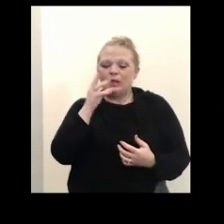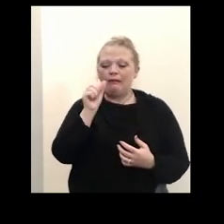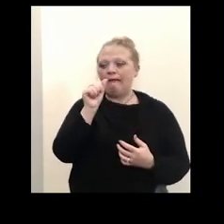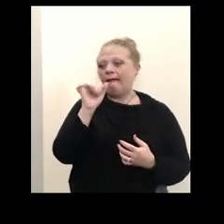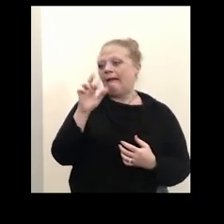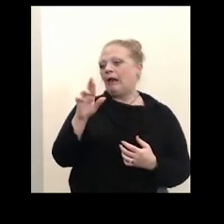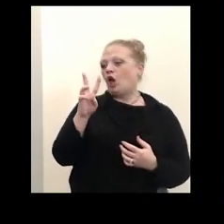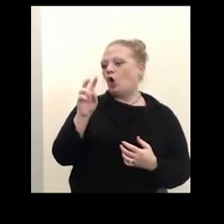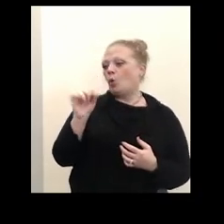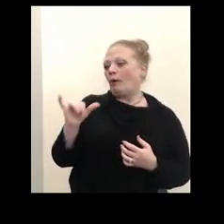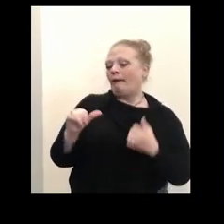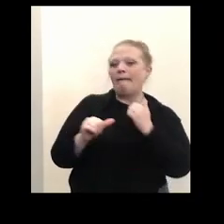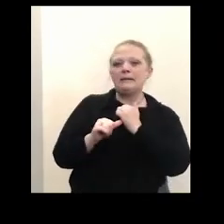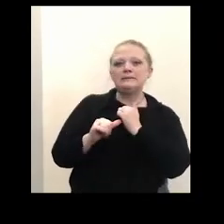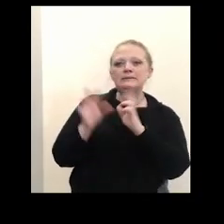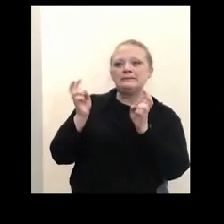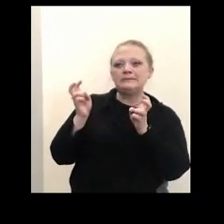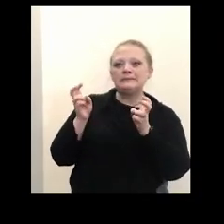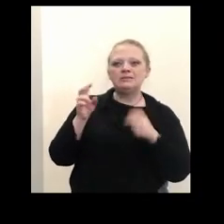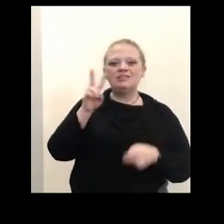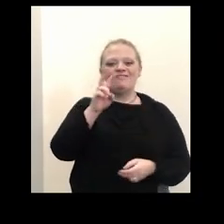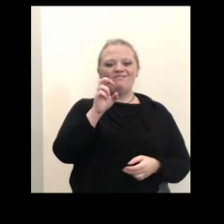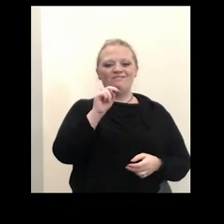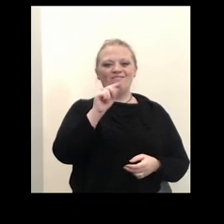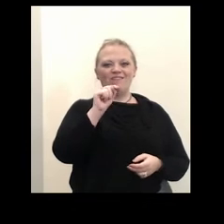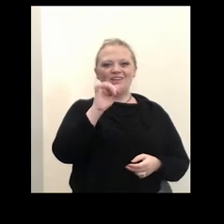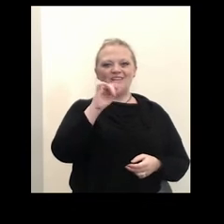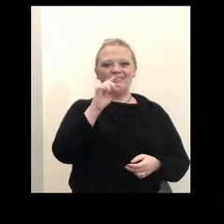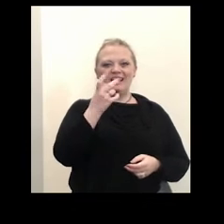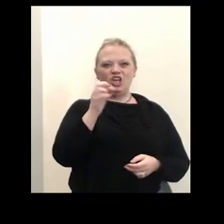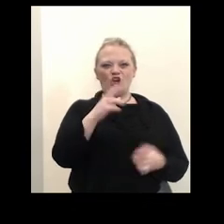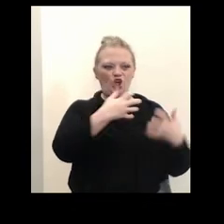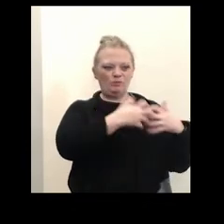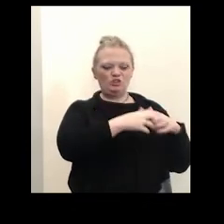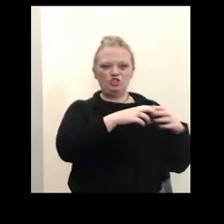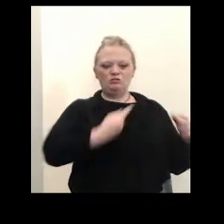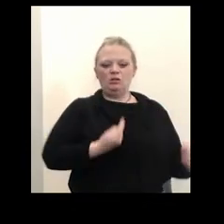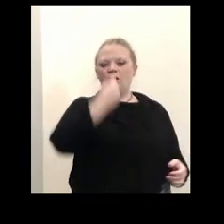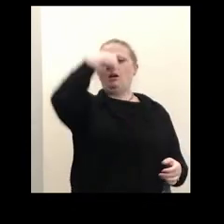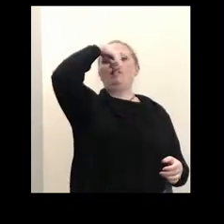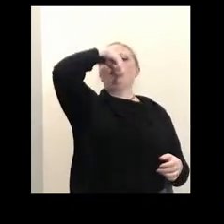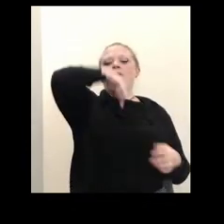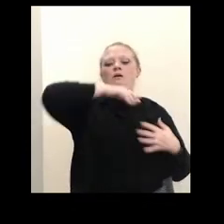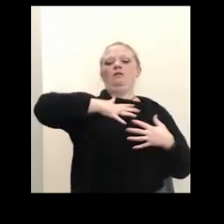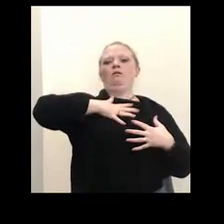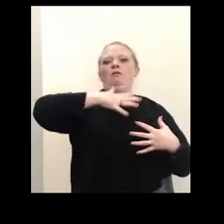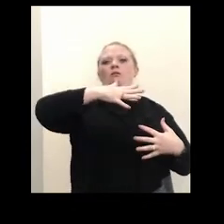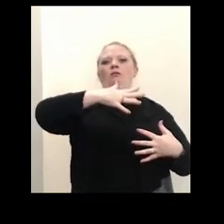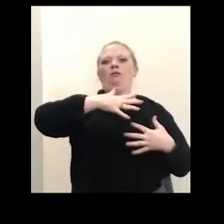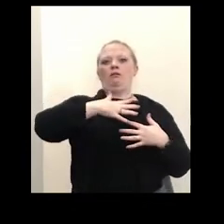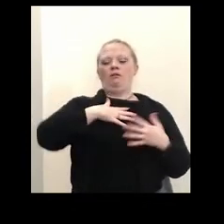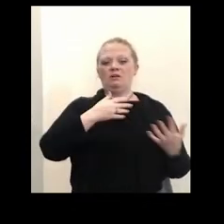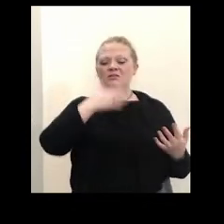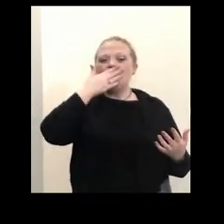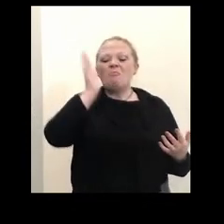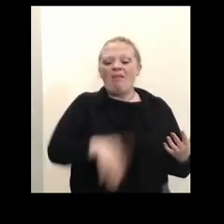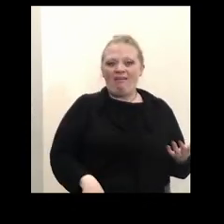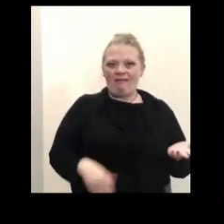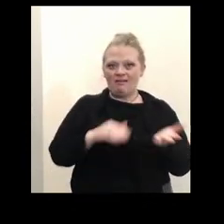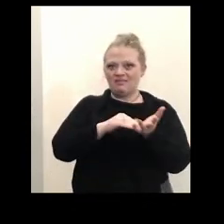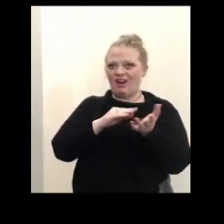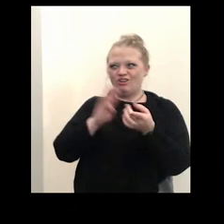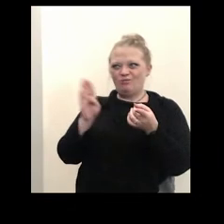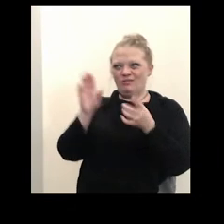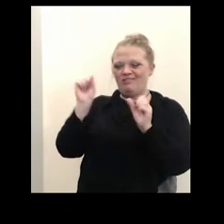You do not want to be on a ventilator. It is very bad, really bad. Dr. Bursting can go in a little bit more detail,